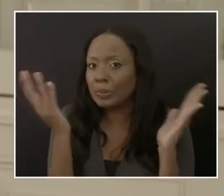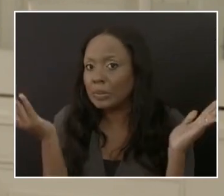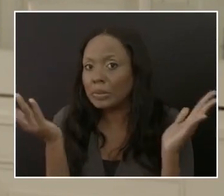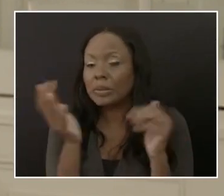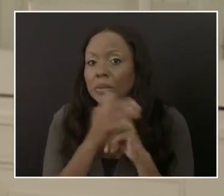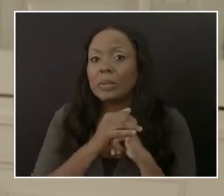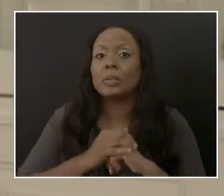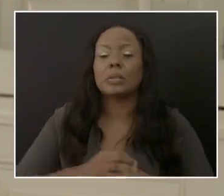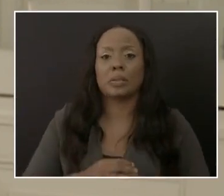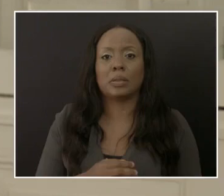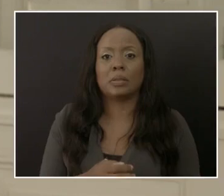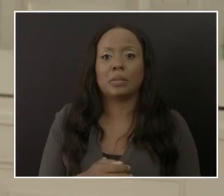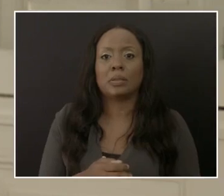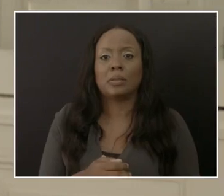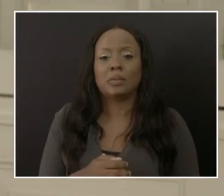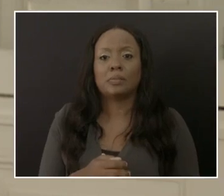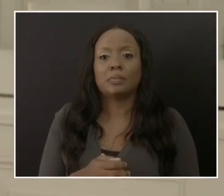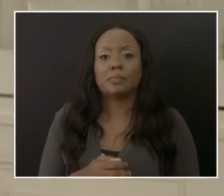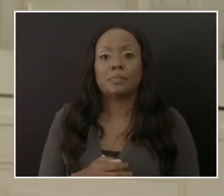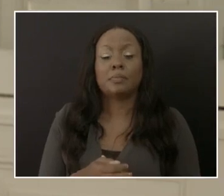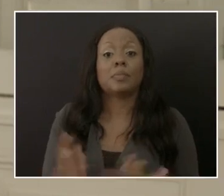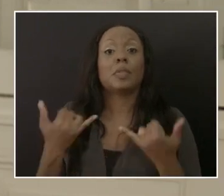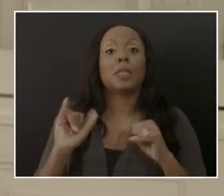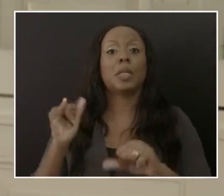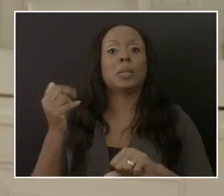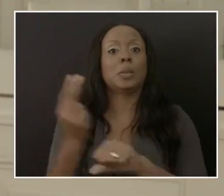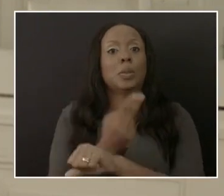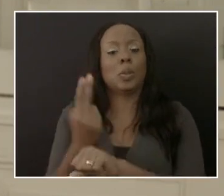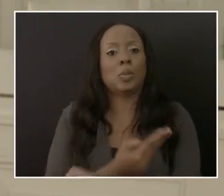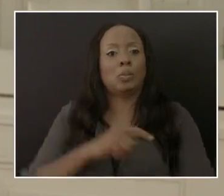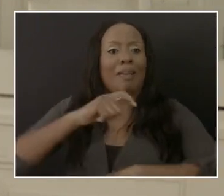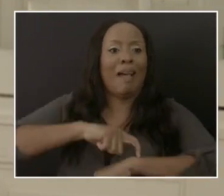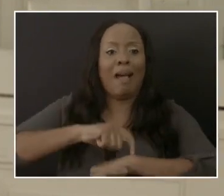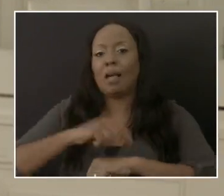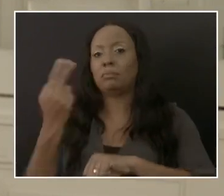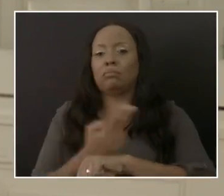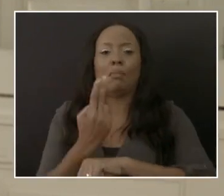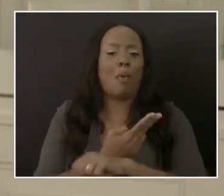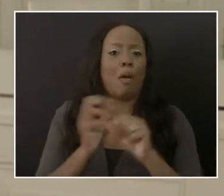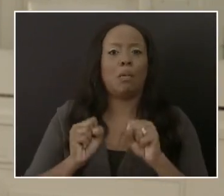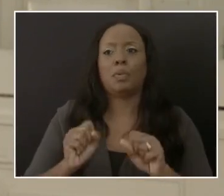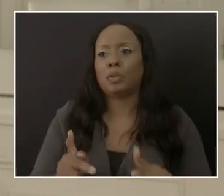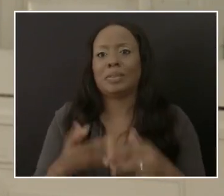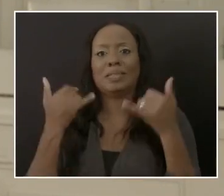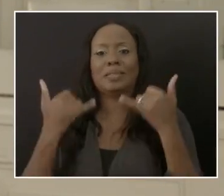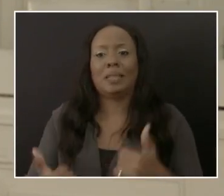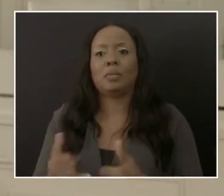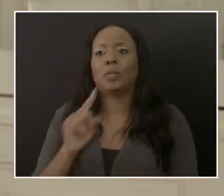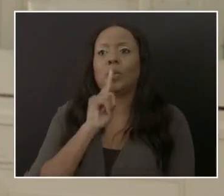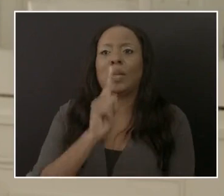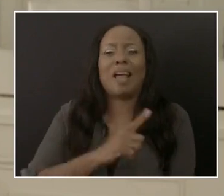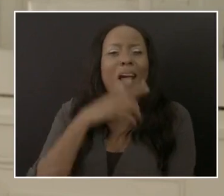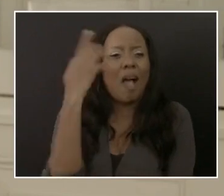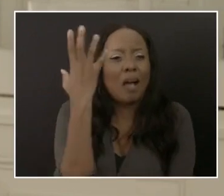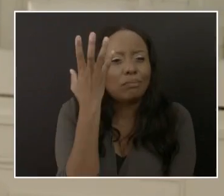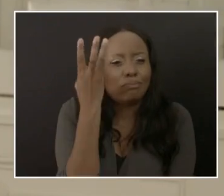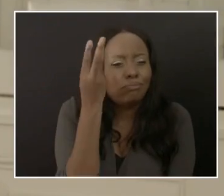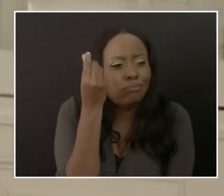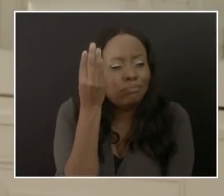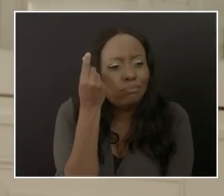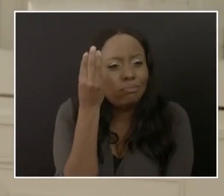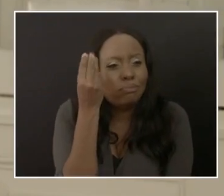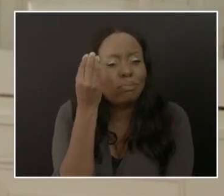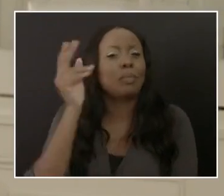that we use this opportunity to reconsider those who have not